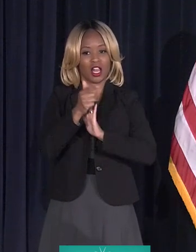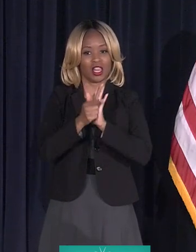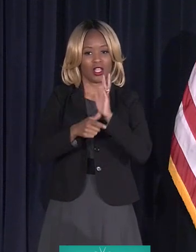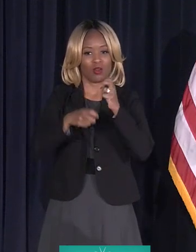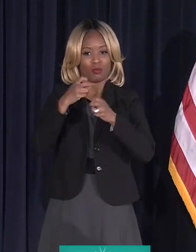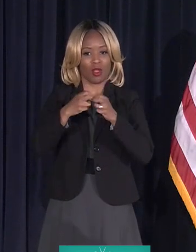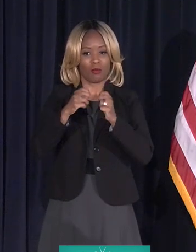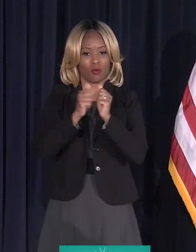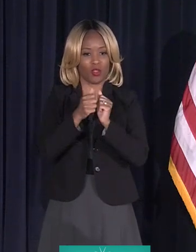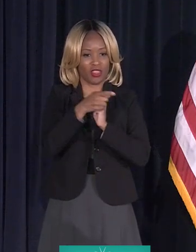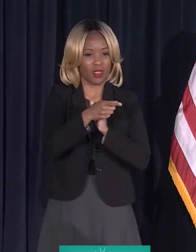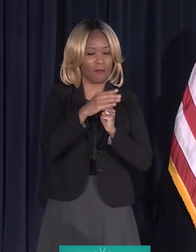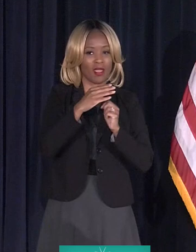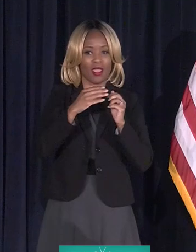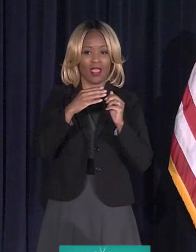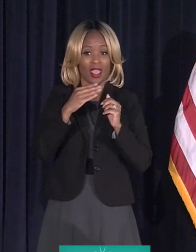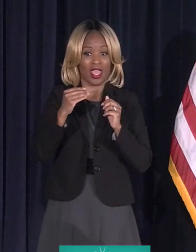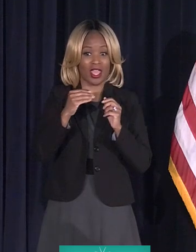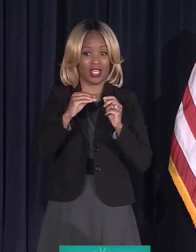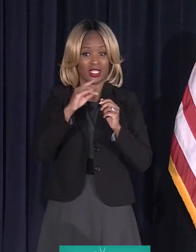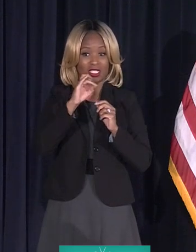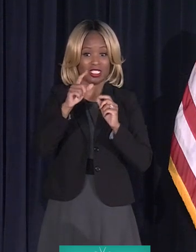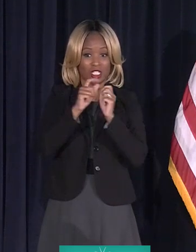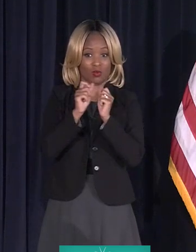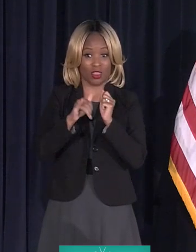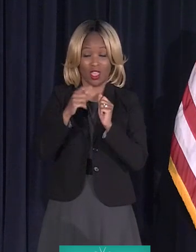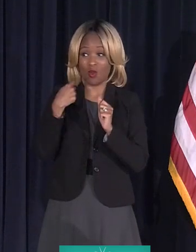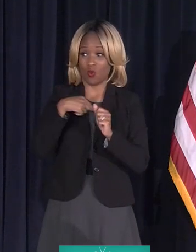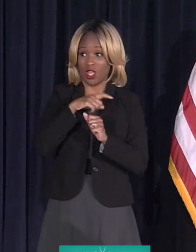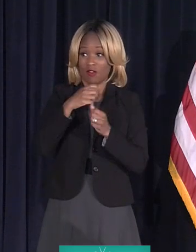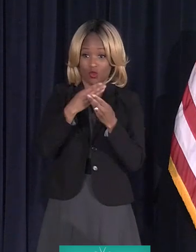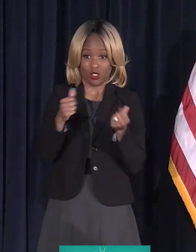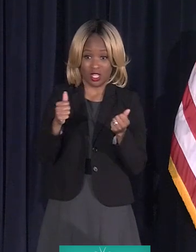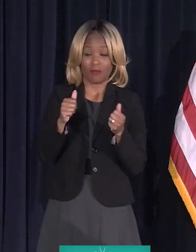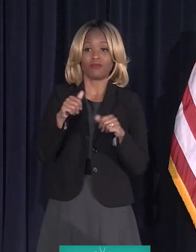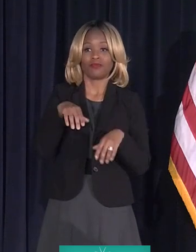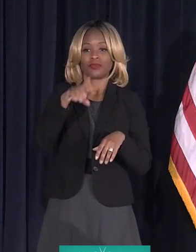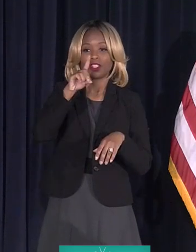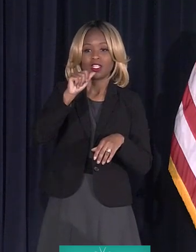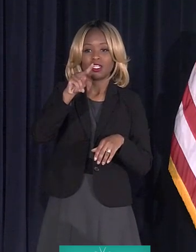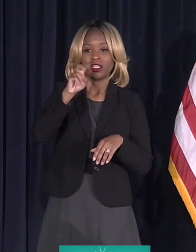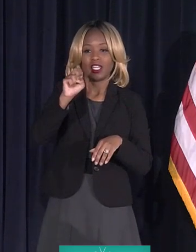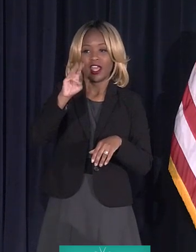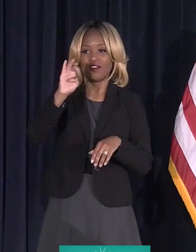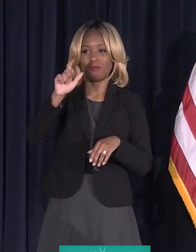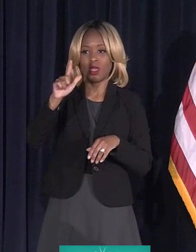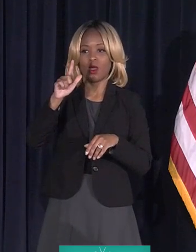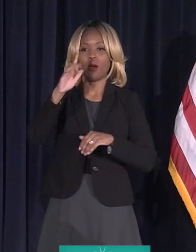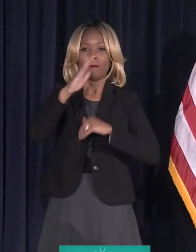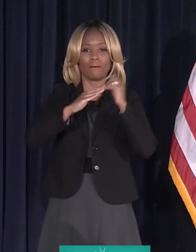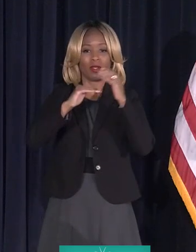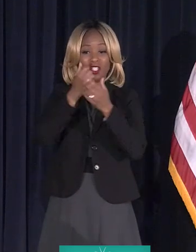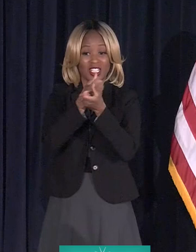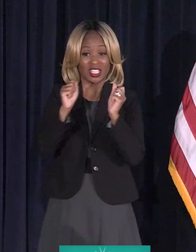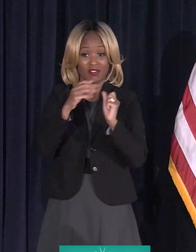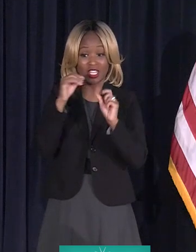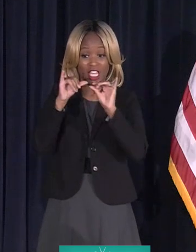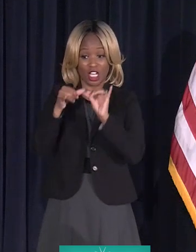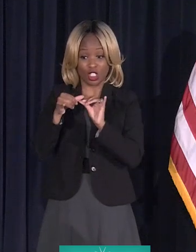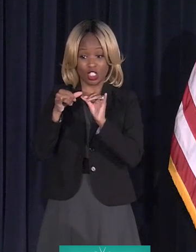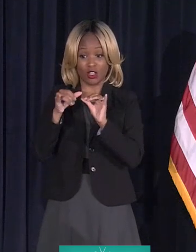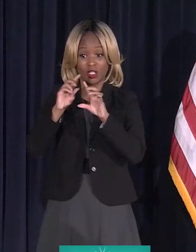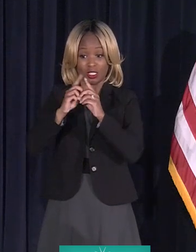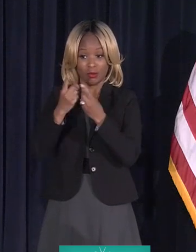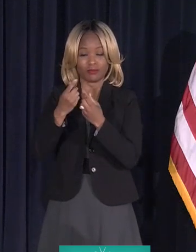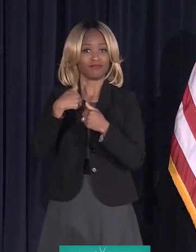to deal with it. And we have to solve this. Dave Bell is our building safety and engineering department. I've been at the house